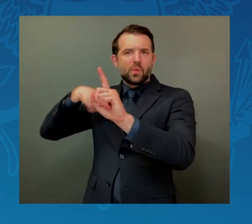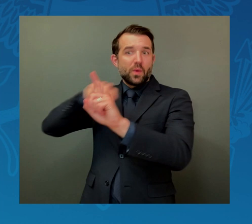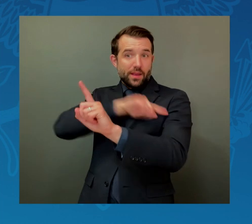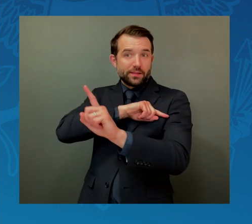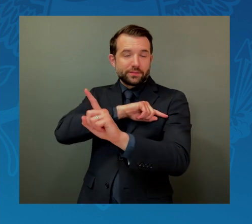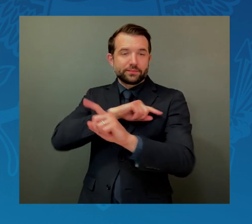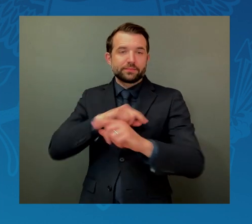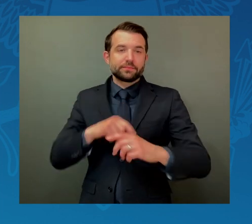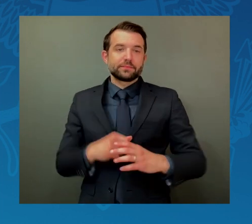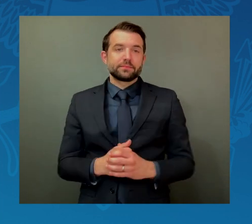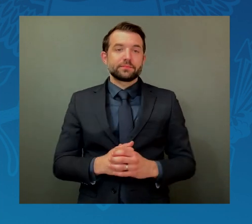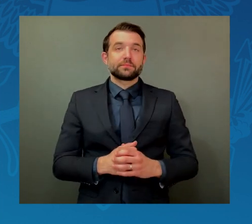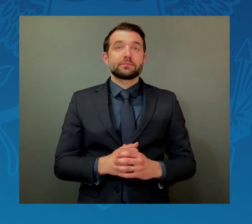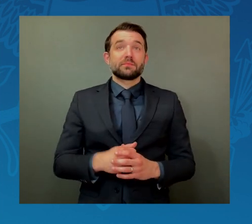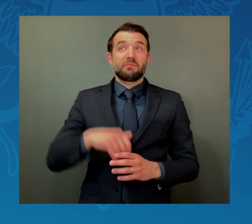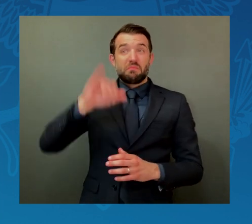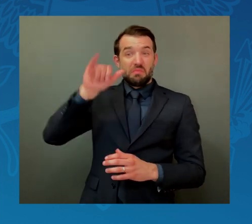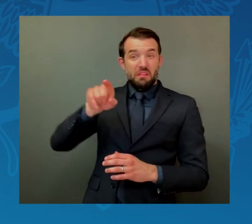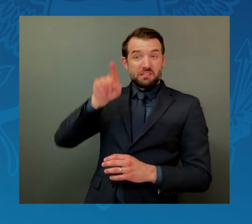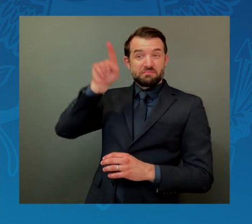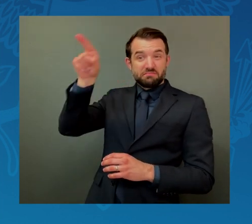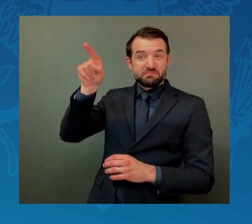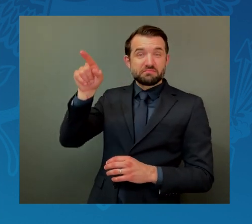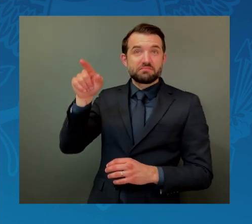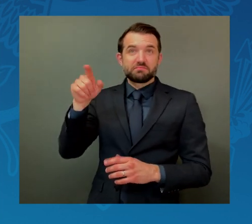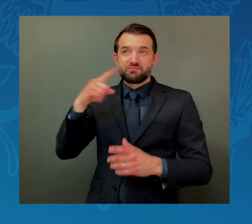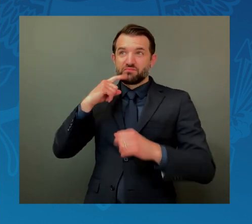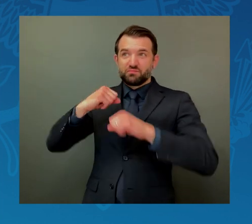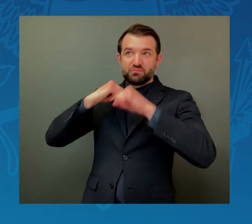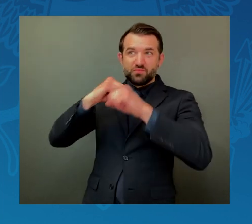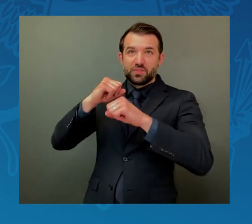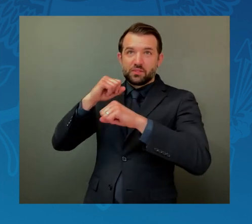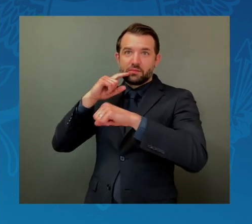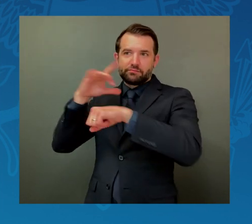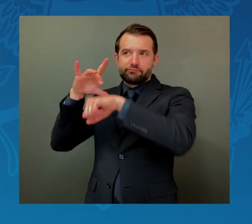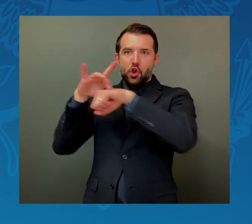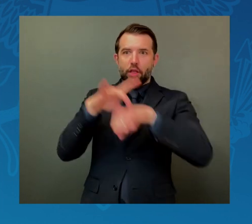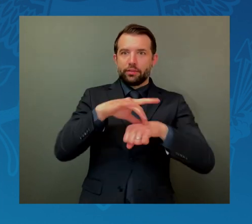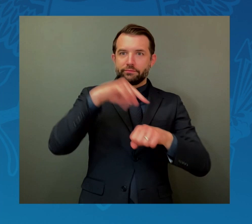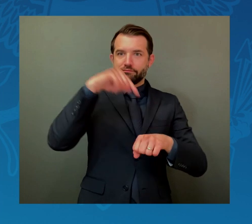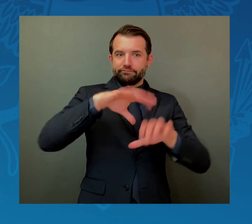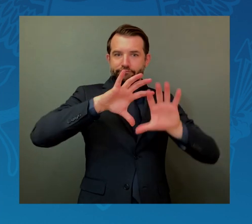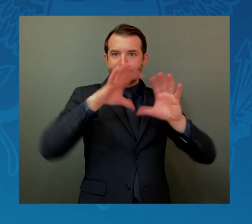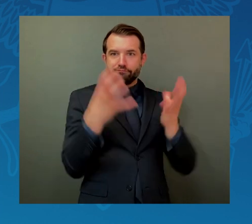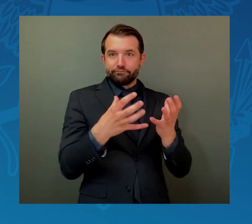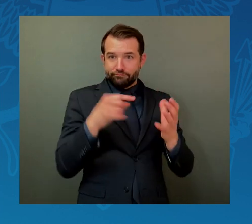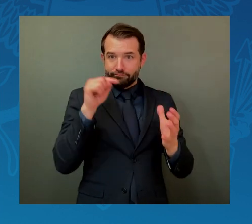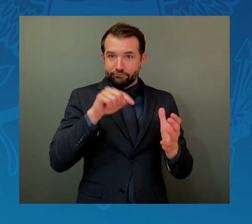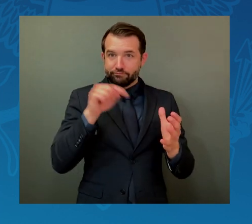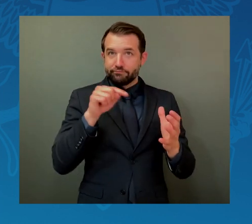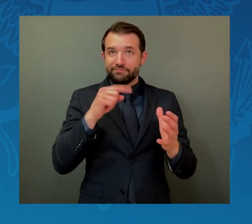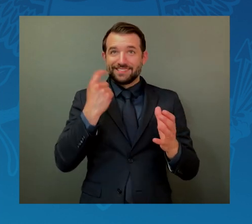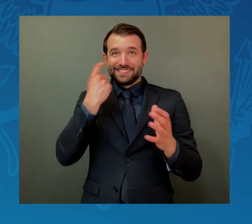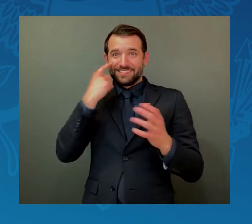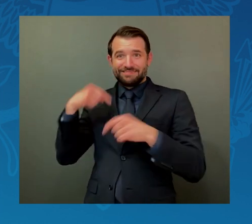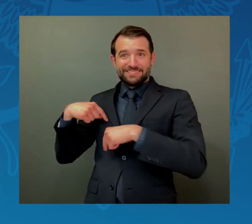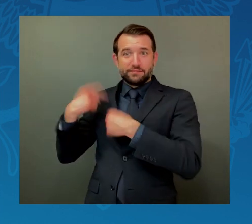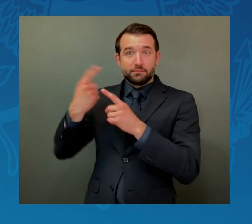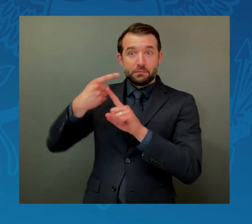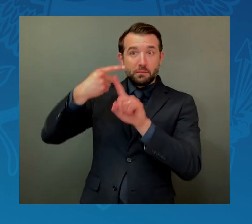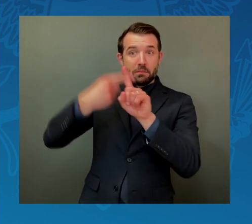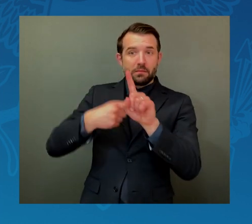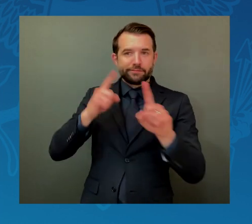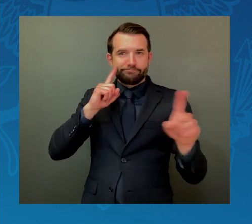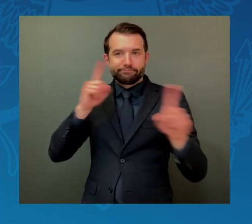our interests here on Earth. In recent months, you have heard the President and me